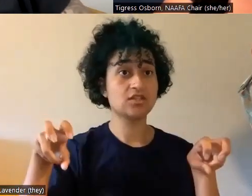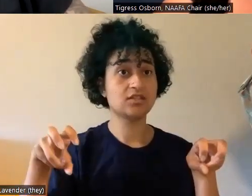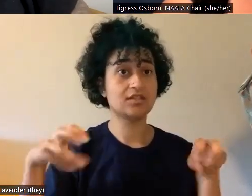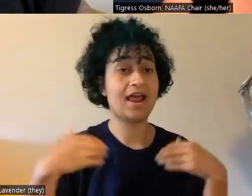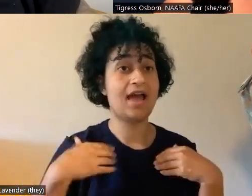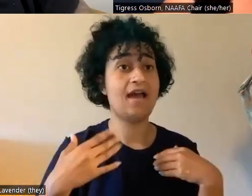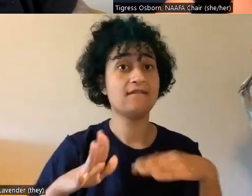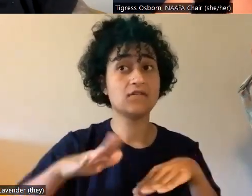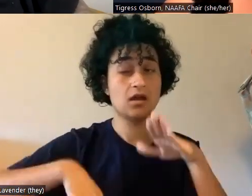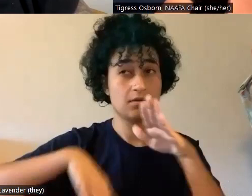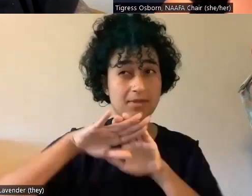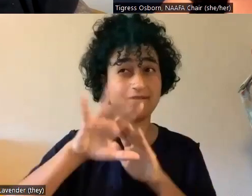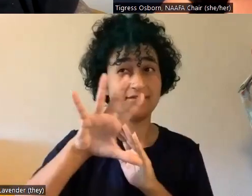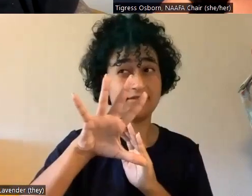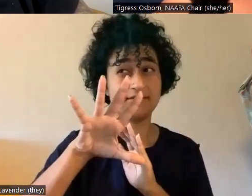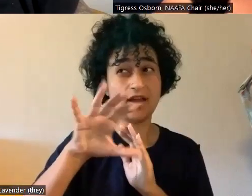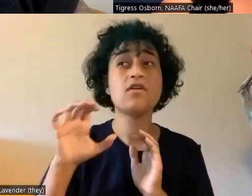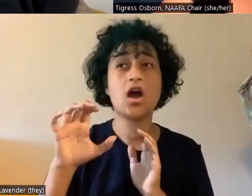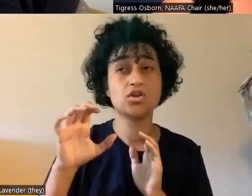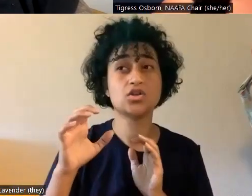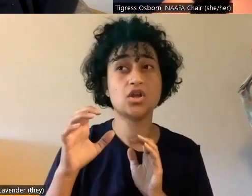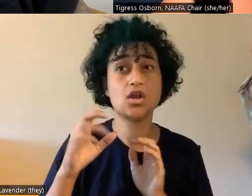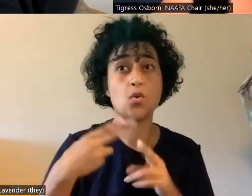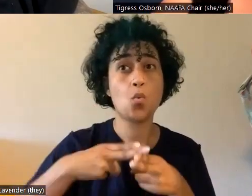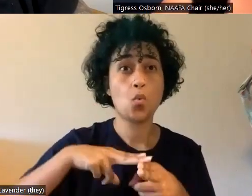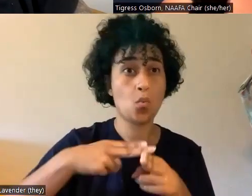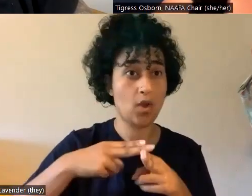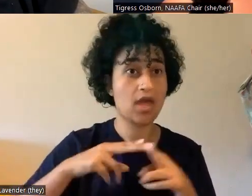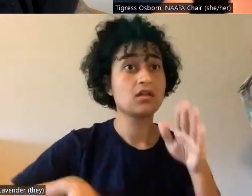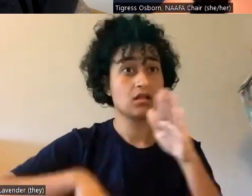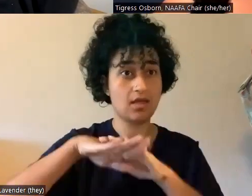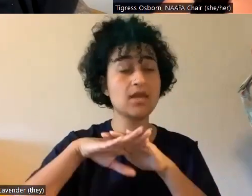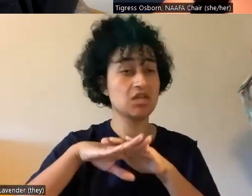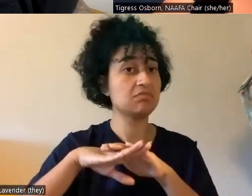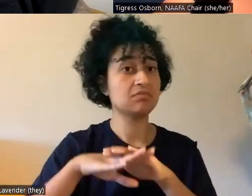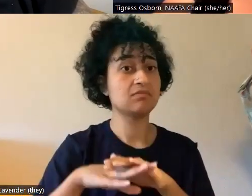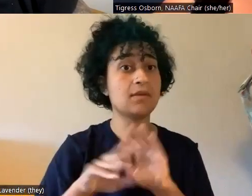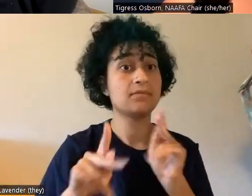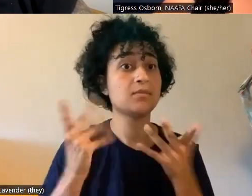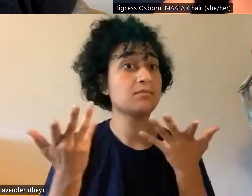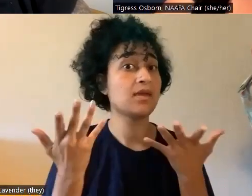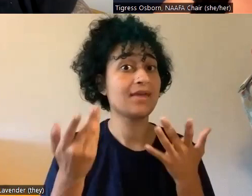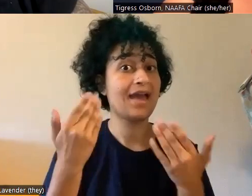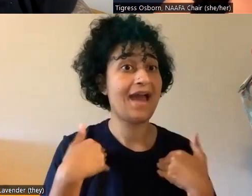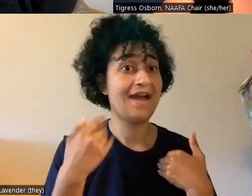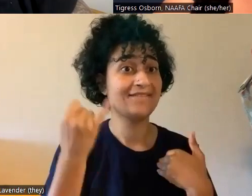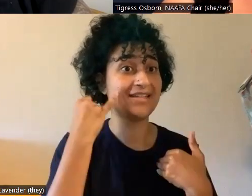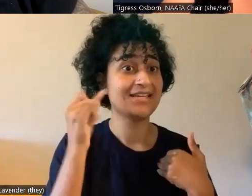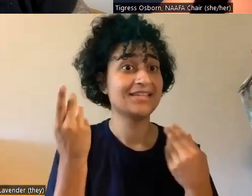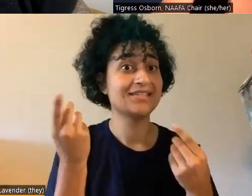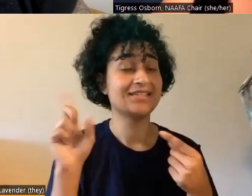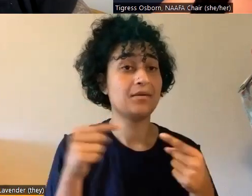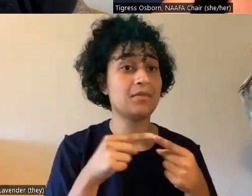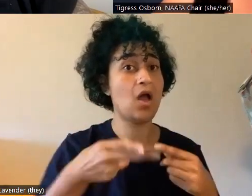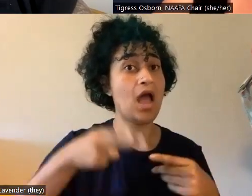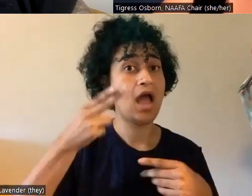pound weight capacity. I've seen at least 500 pound weight capacity. Folks might have some ideas about higher, higher weight ones than that.